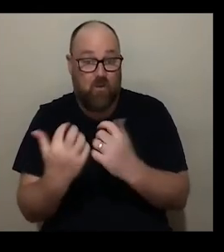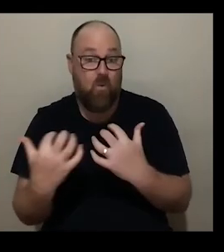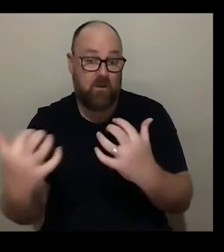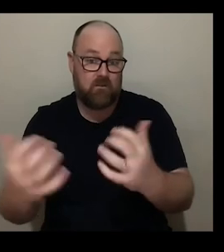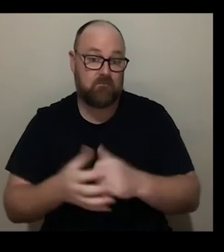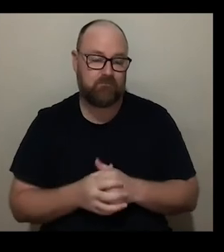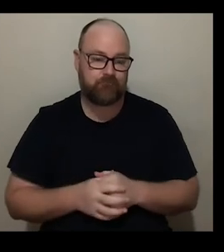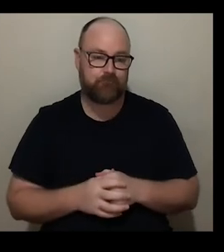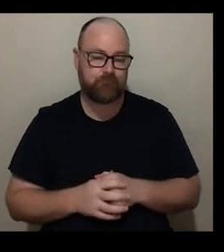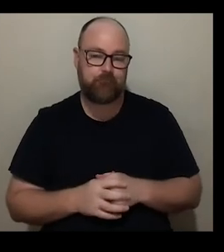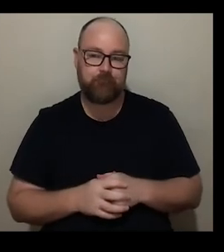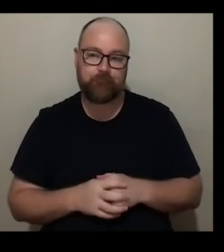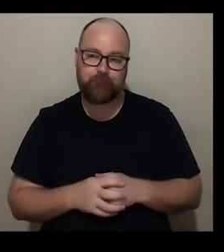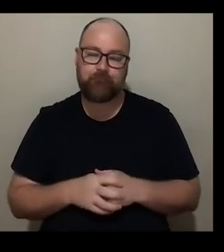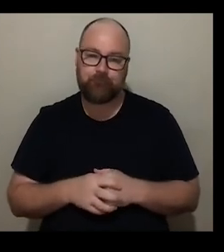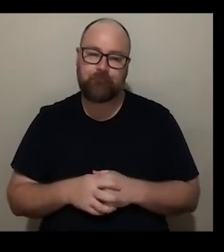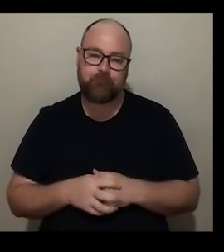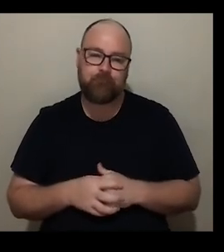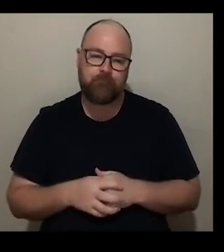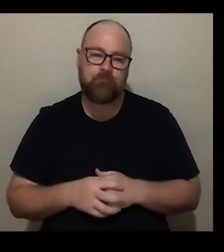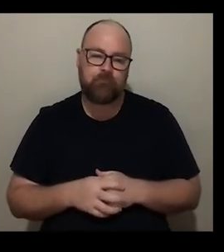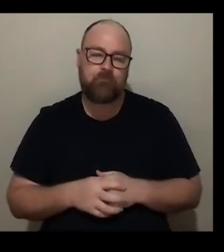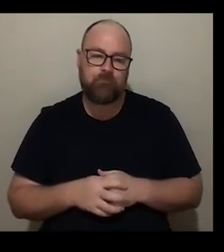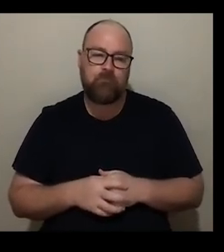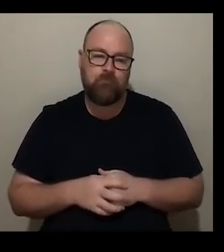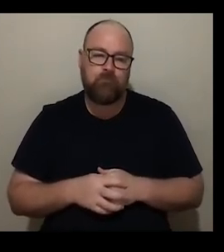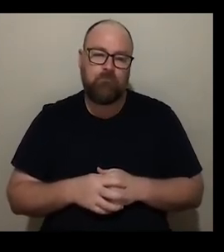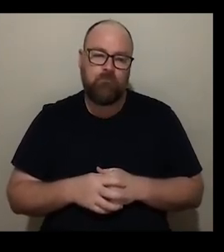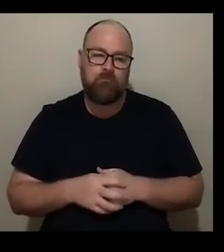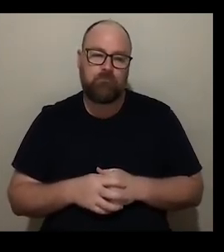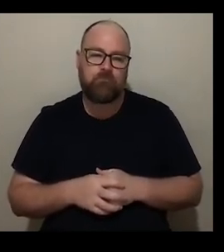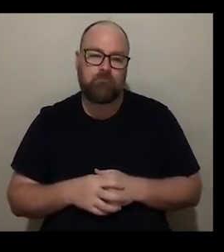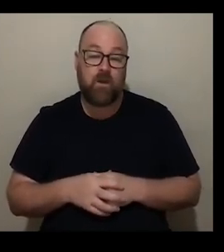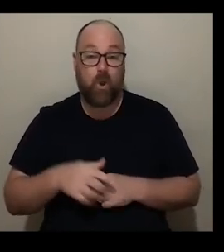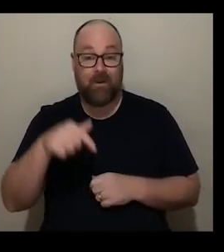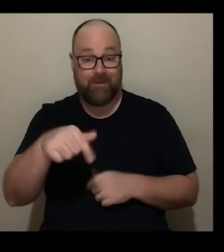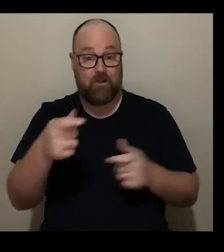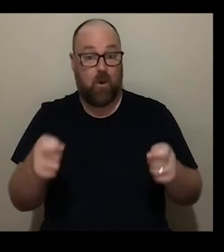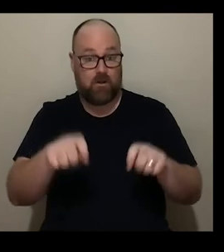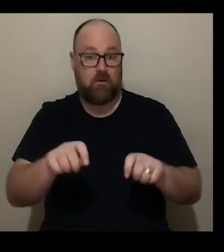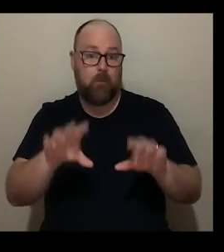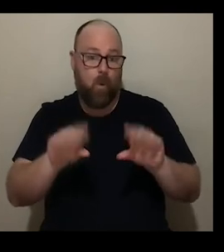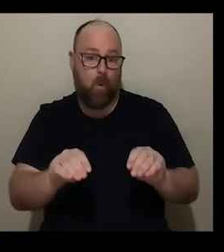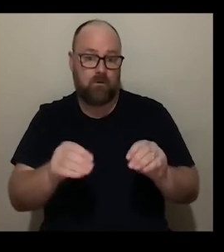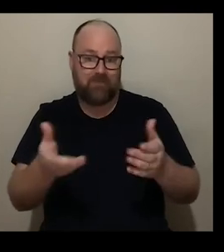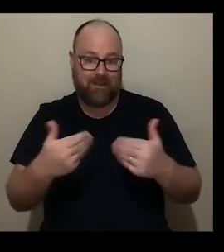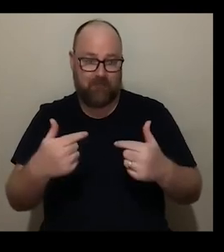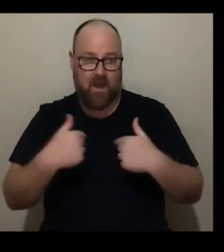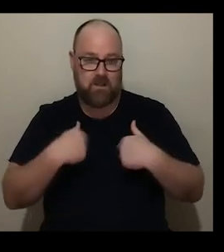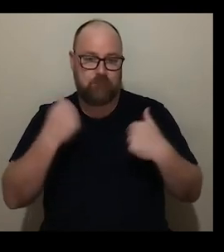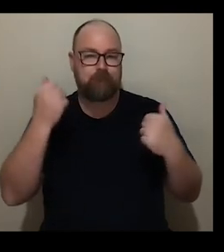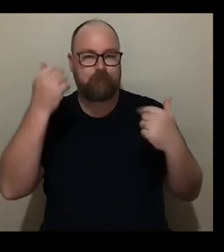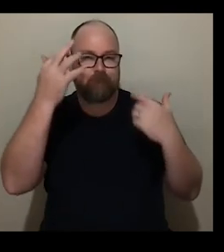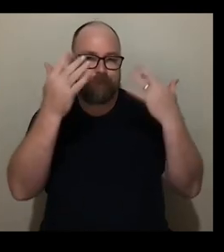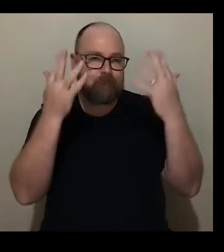yes so this period of pause has given us time to reflect on who our